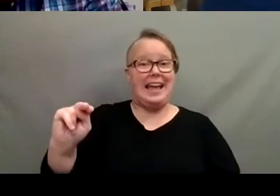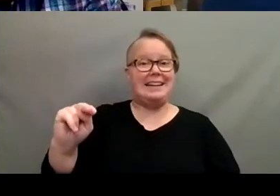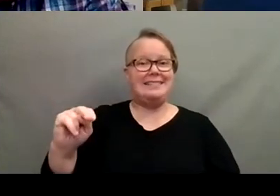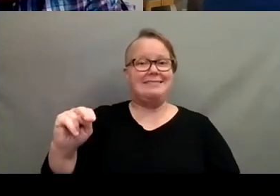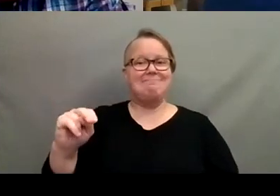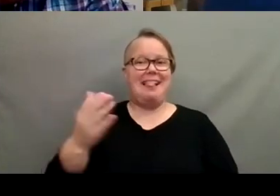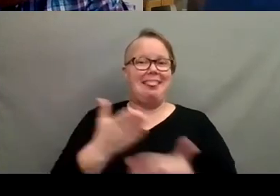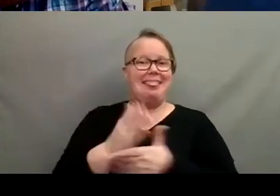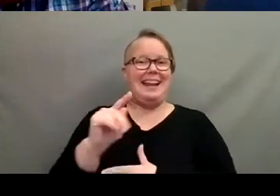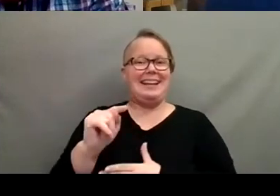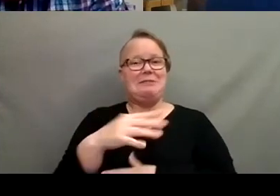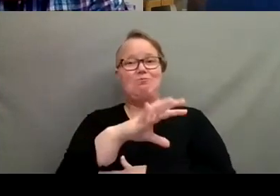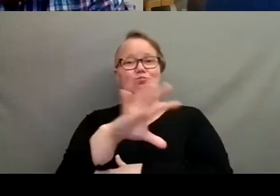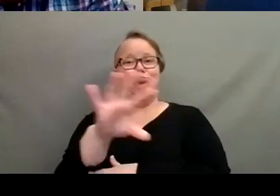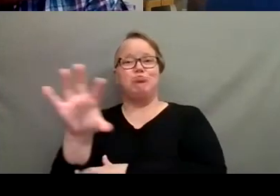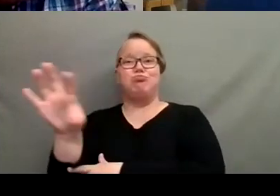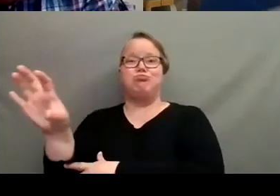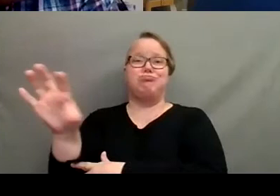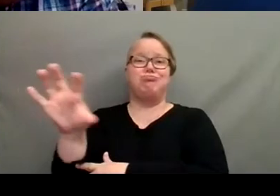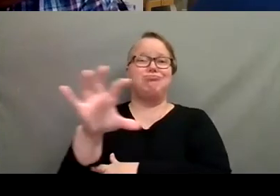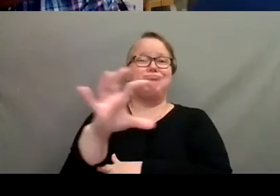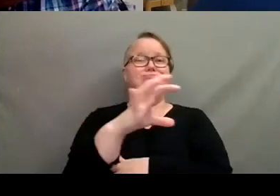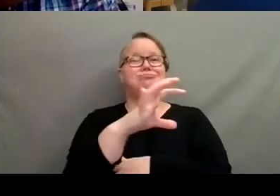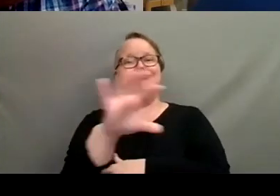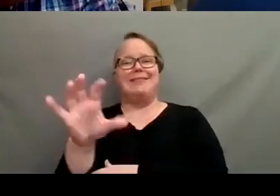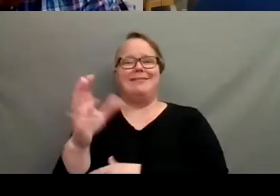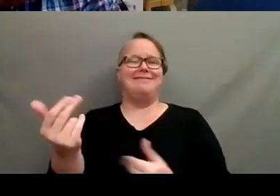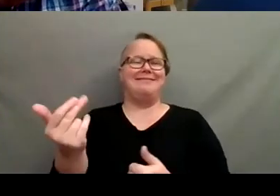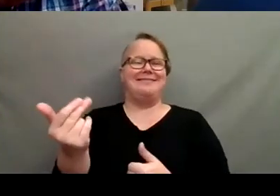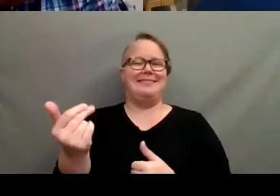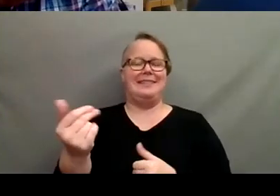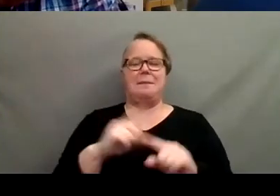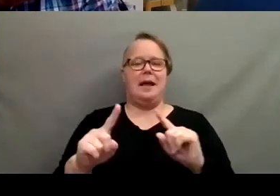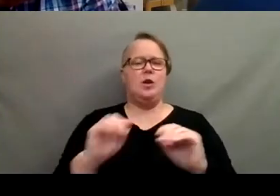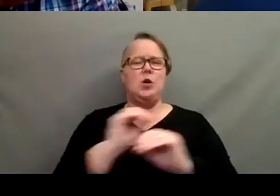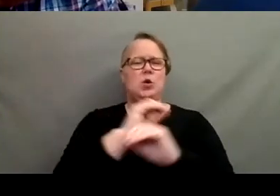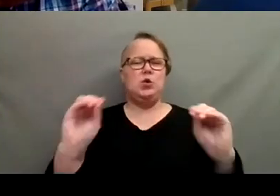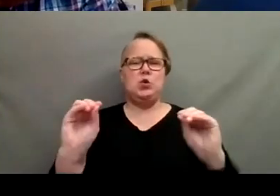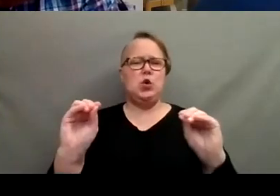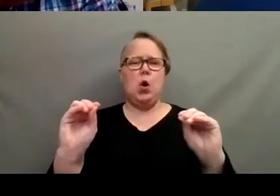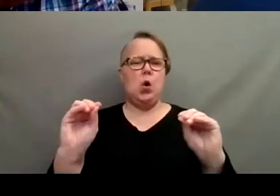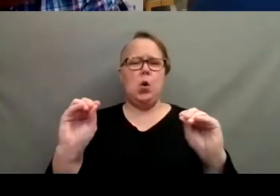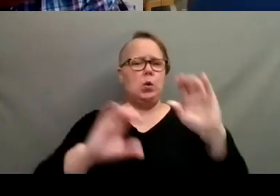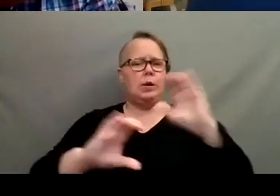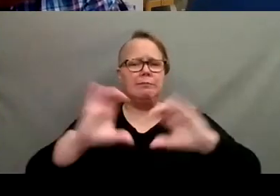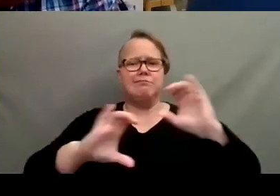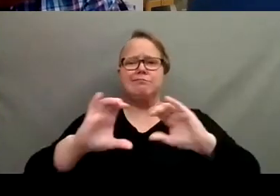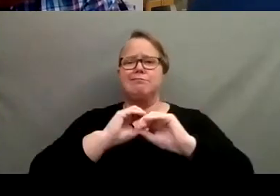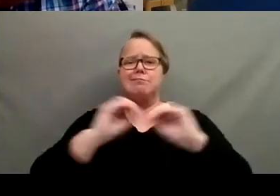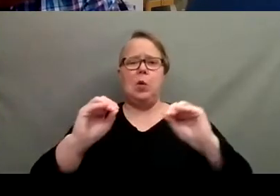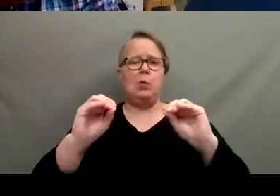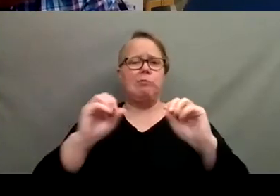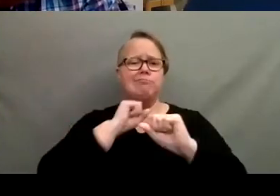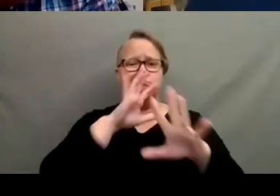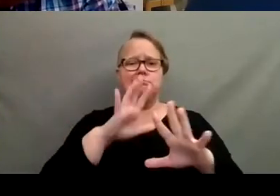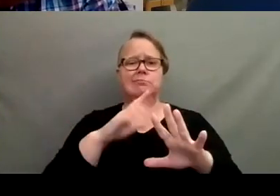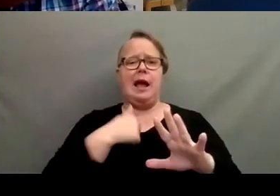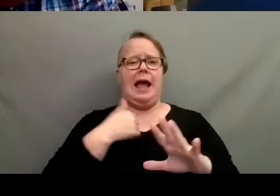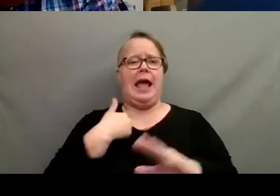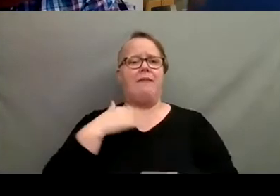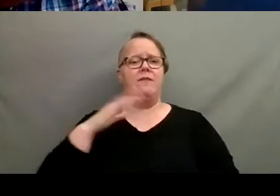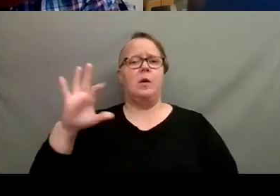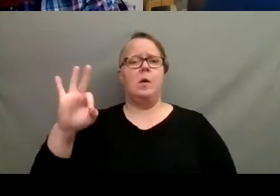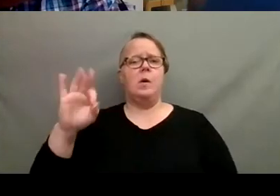go. But yeah, I would say no, no products you'll see. Um, I have a florist